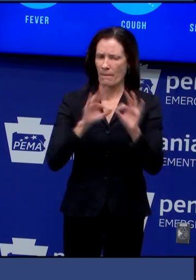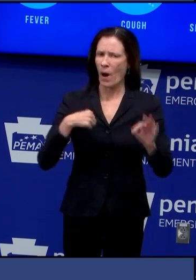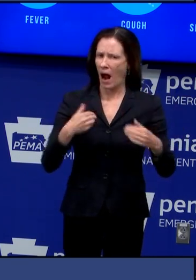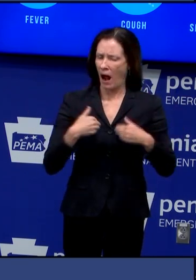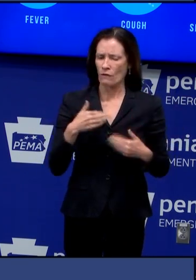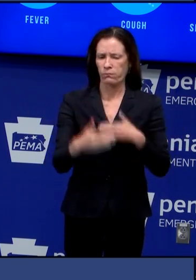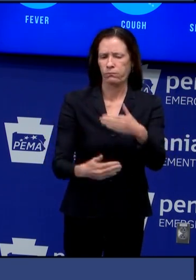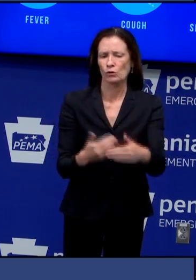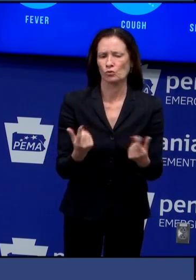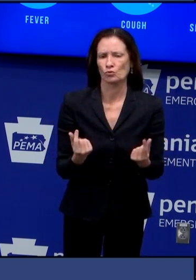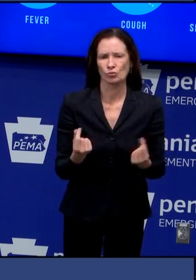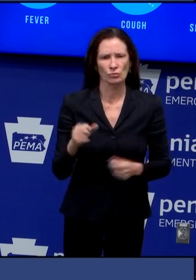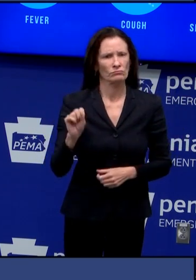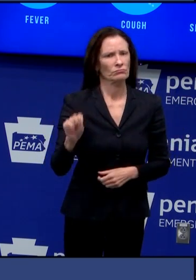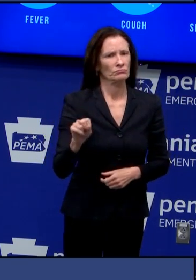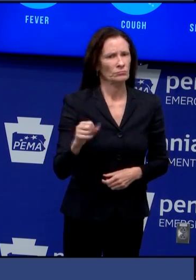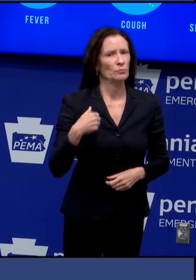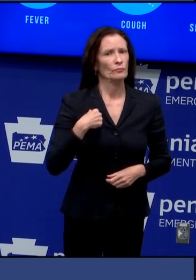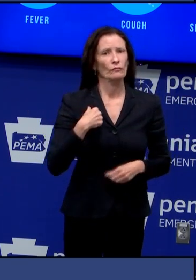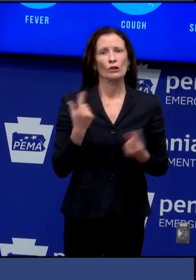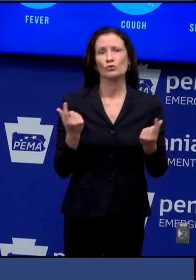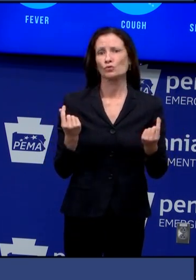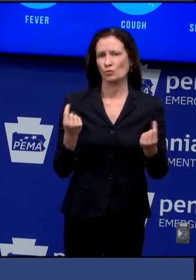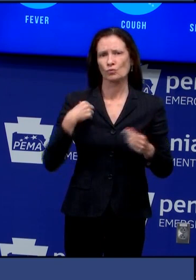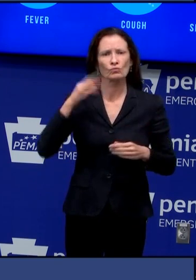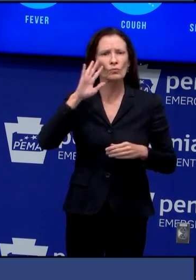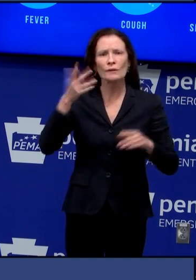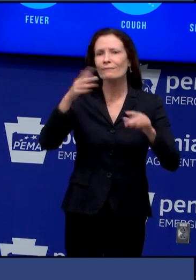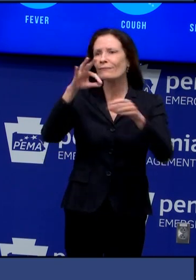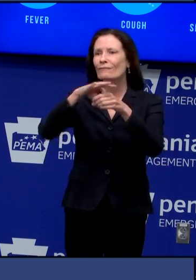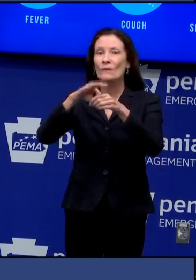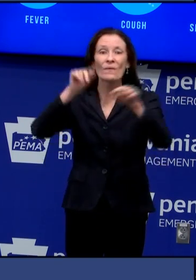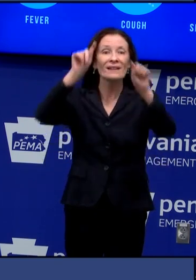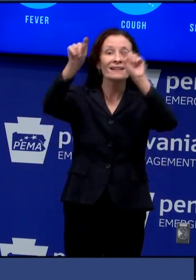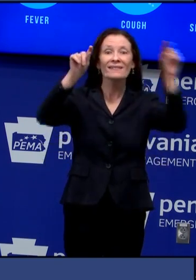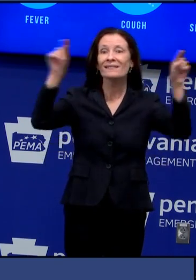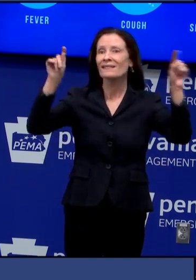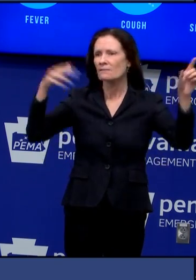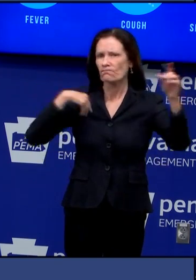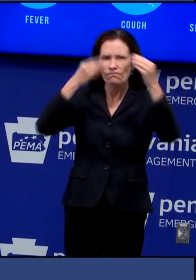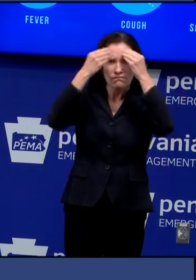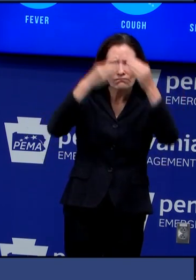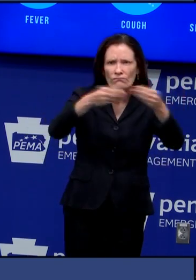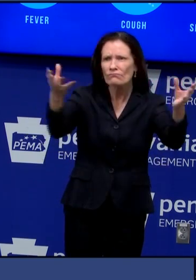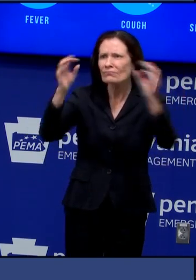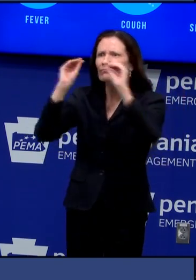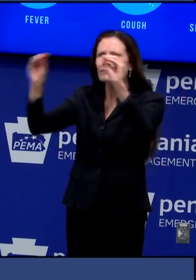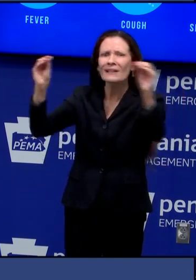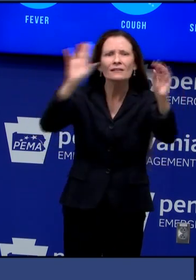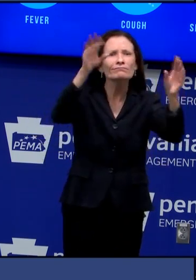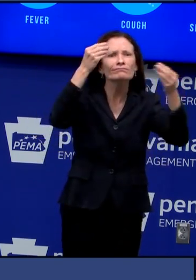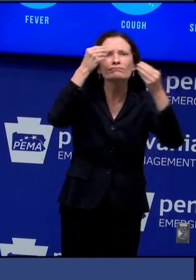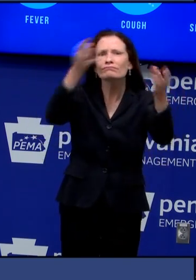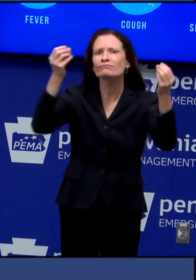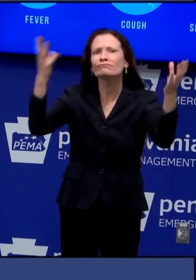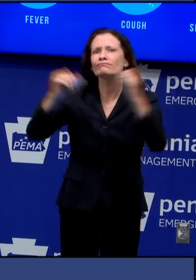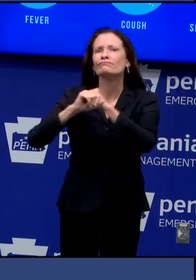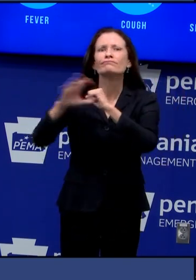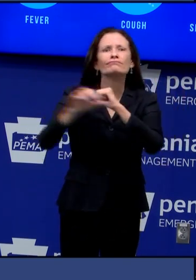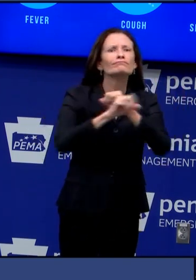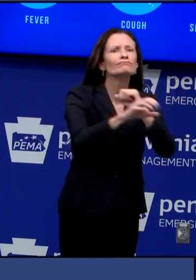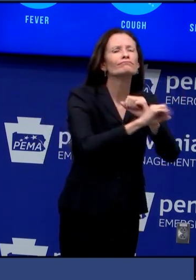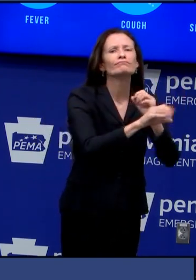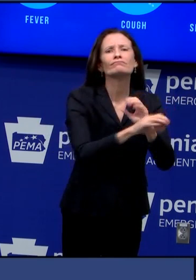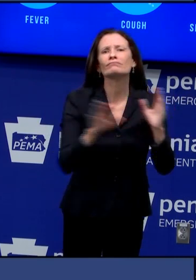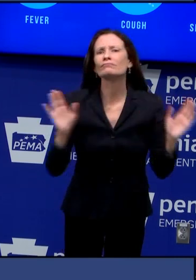embarked on a comprehensive voter education campaign to inform the public not only of the new date for the primary of June 2nd